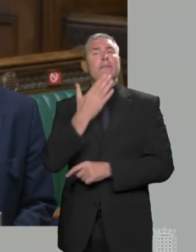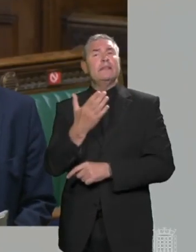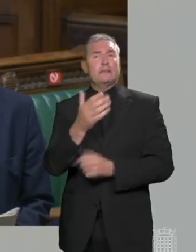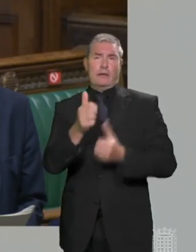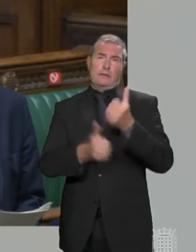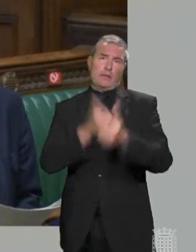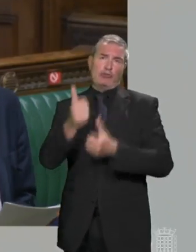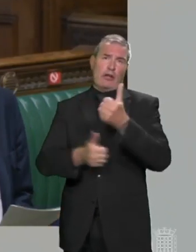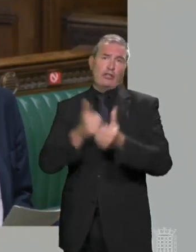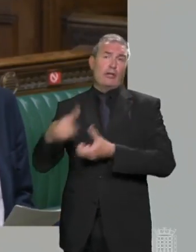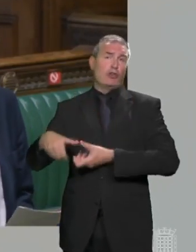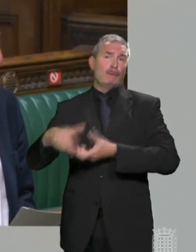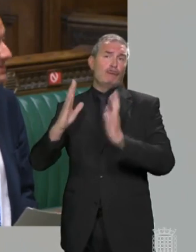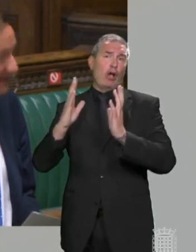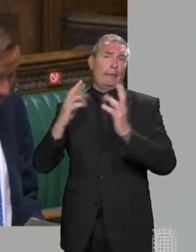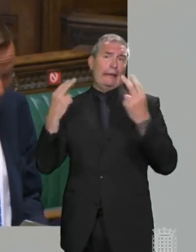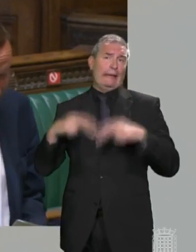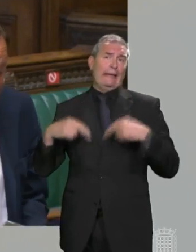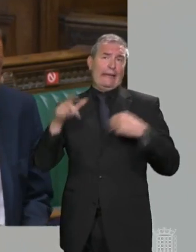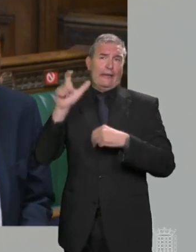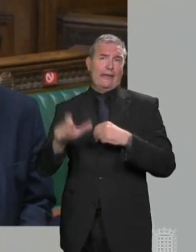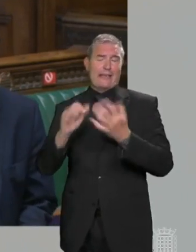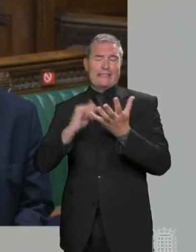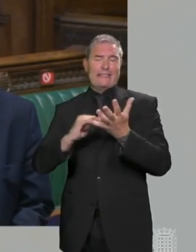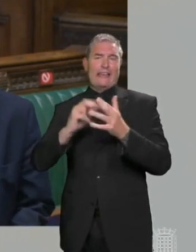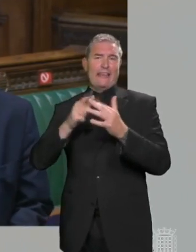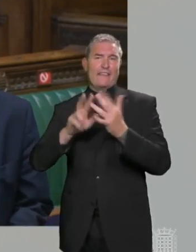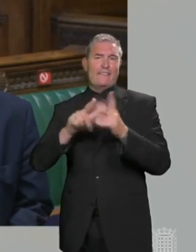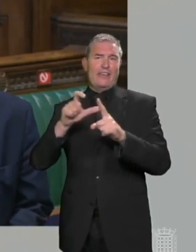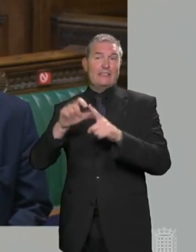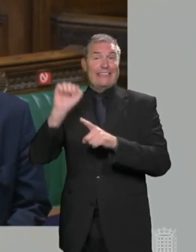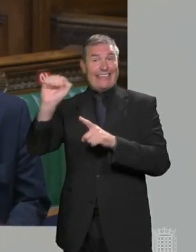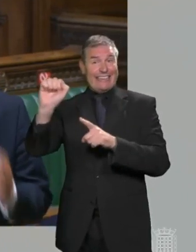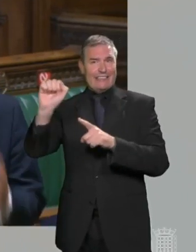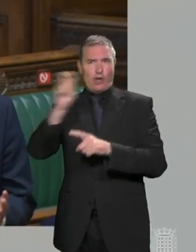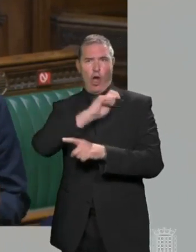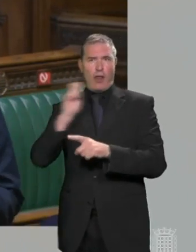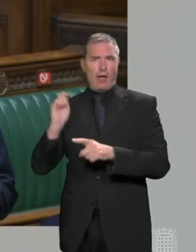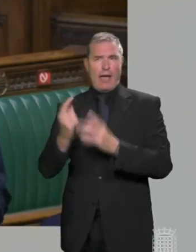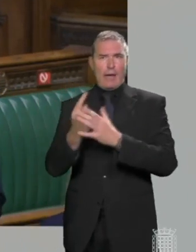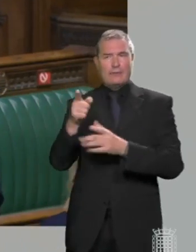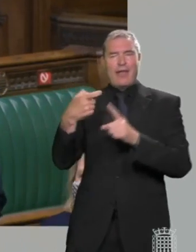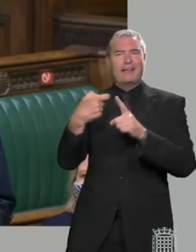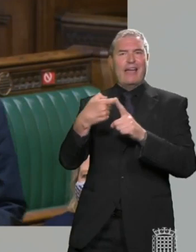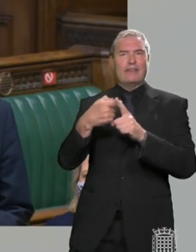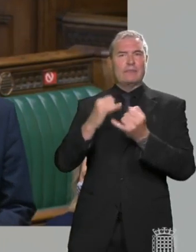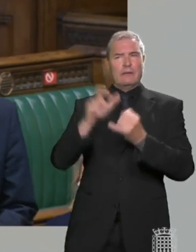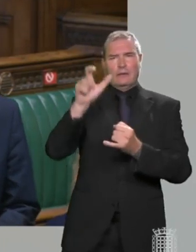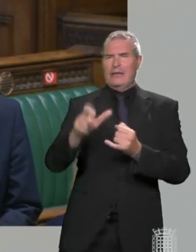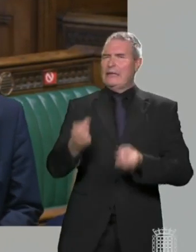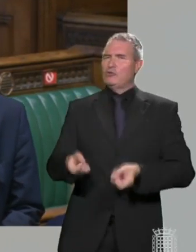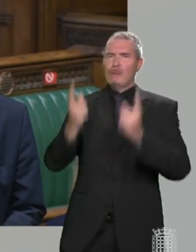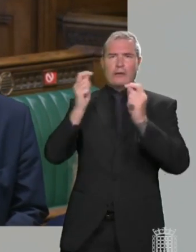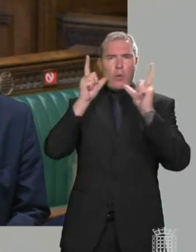congratulating rugby league legend Kevin Sinfield for his OBE and the Queen's Birthday Honours. Kevin has done so much to raise